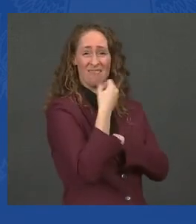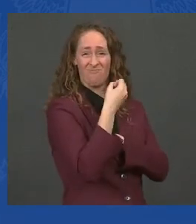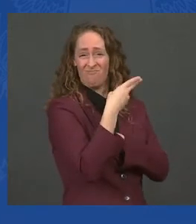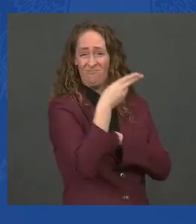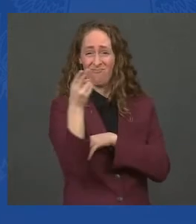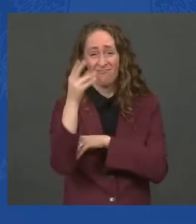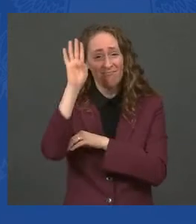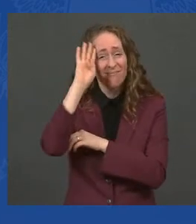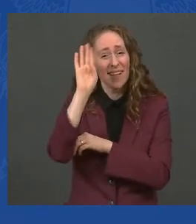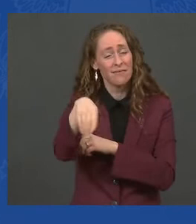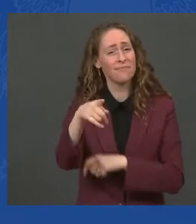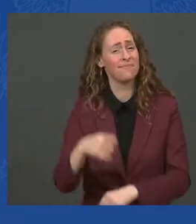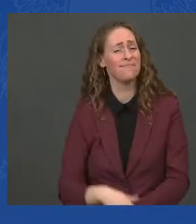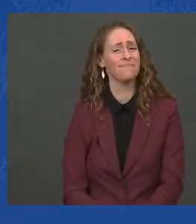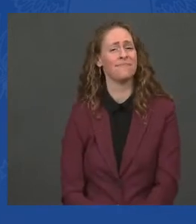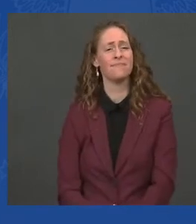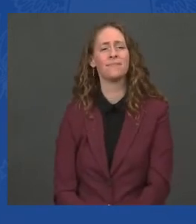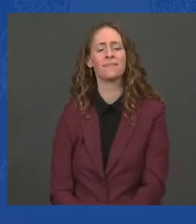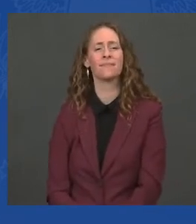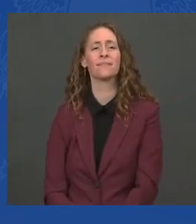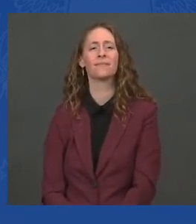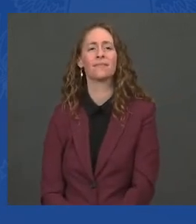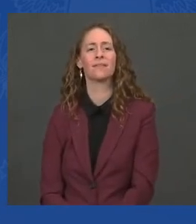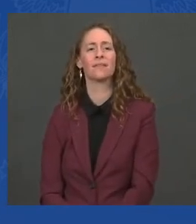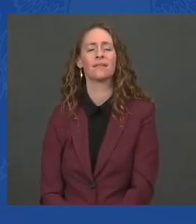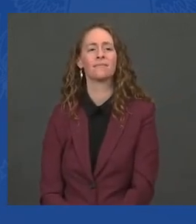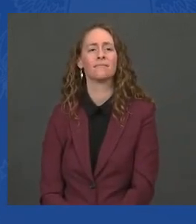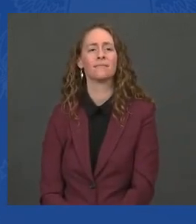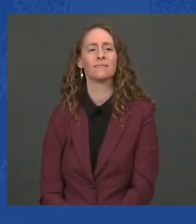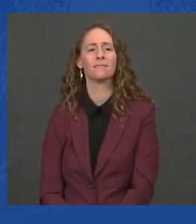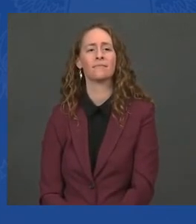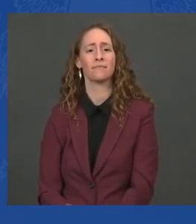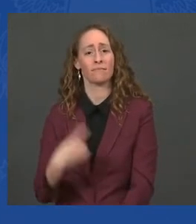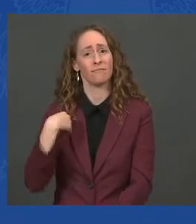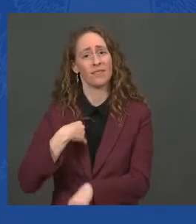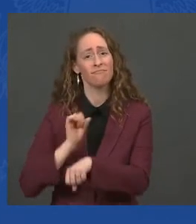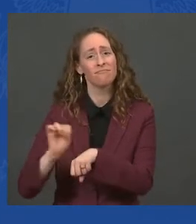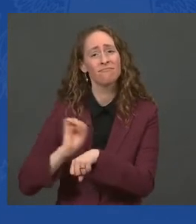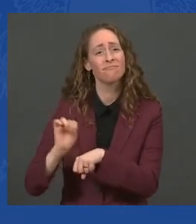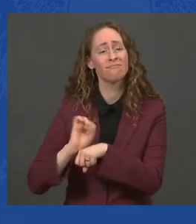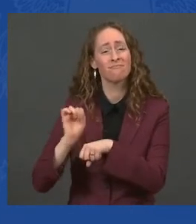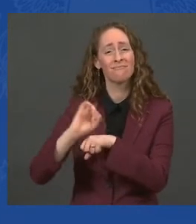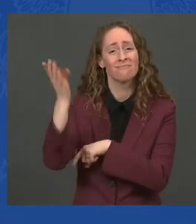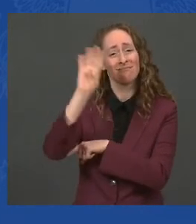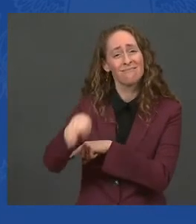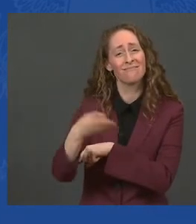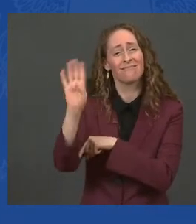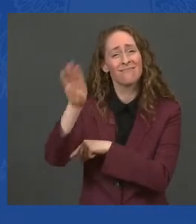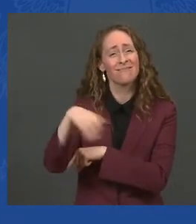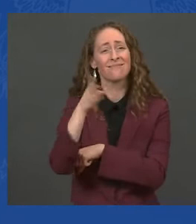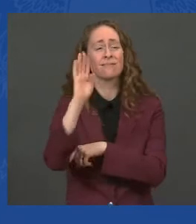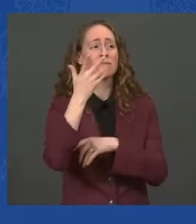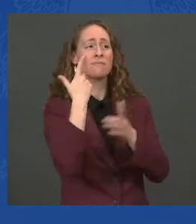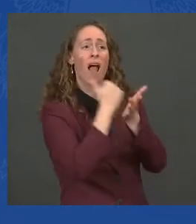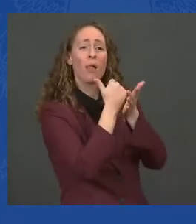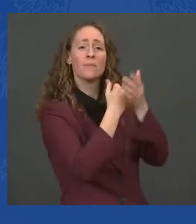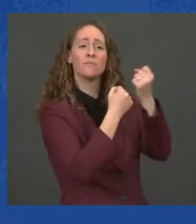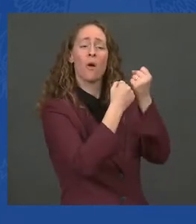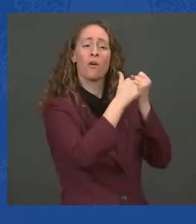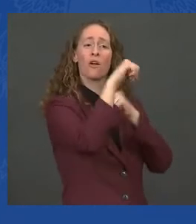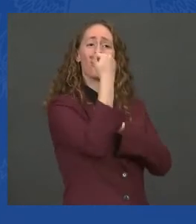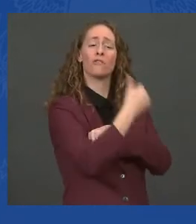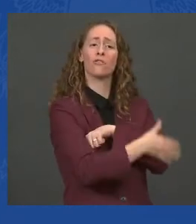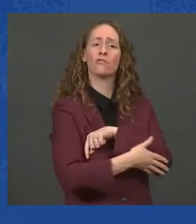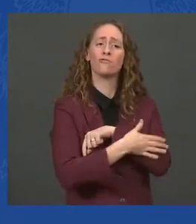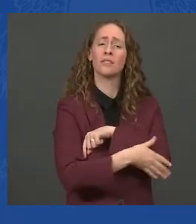with regard to India and other countries, and we're working around the clock, remember, I suggest that we suspend the patents, let everybody be